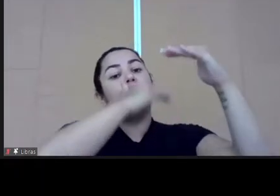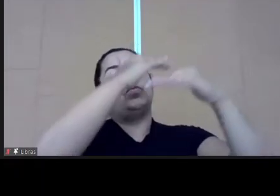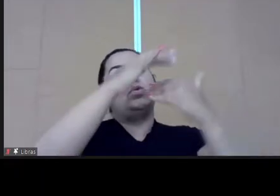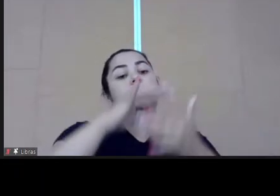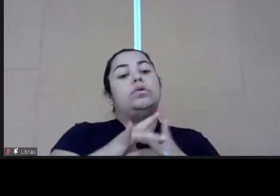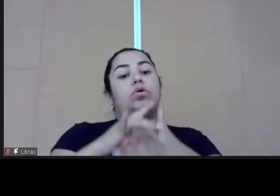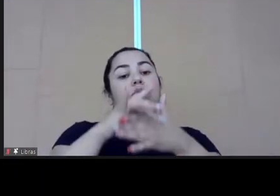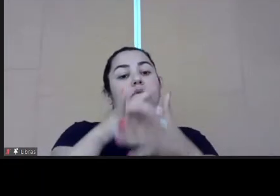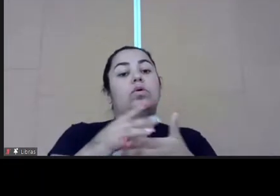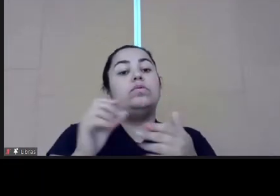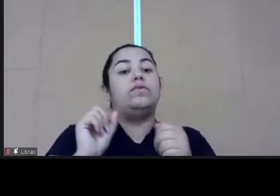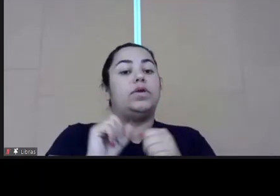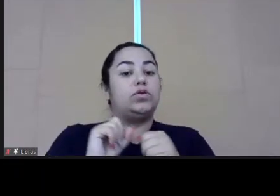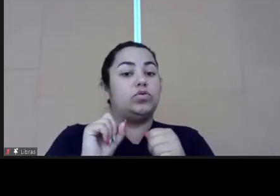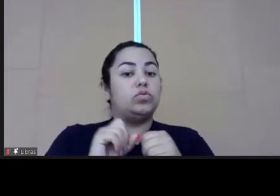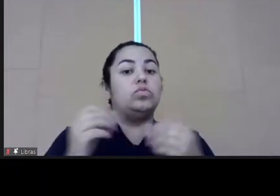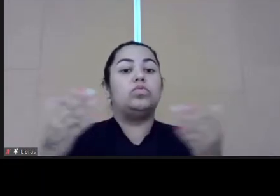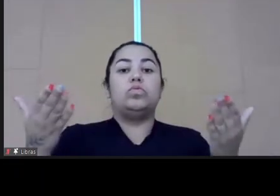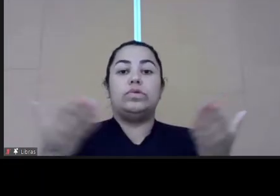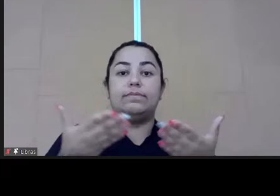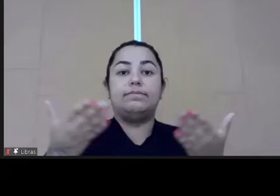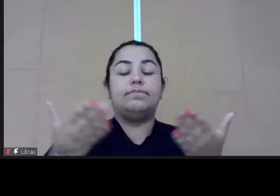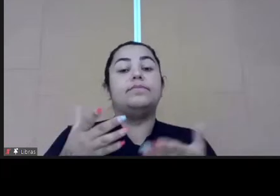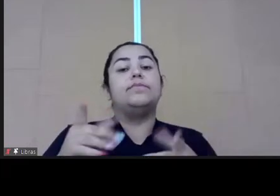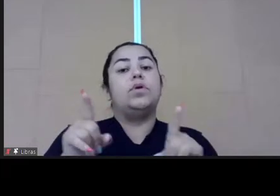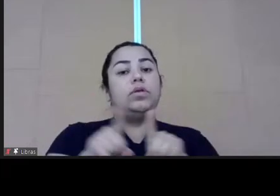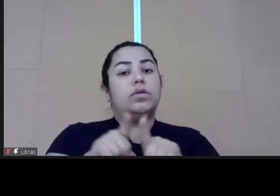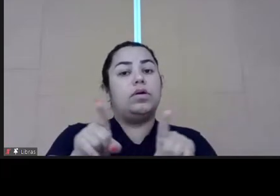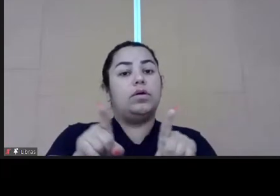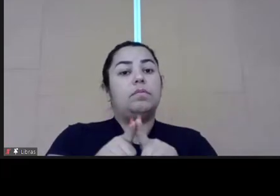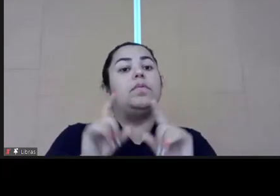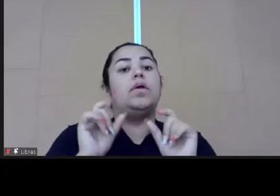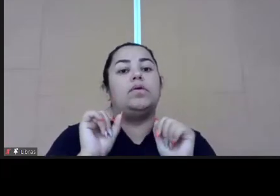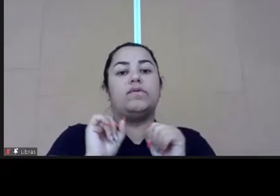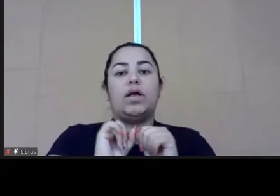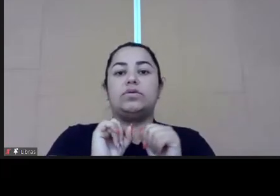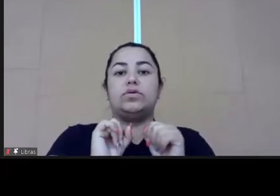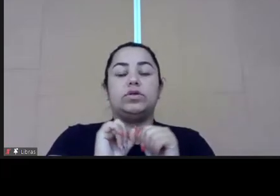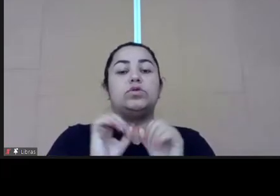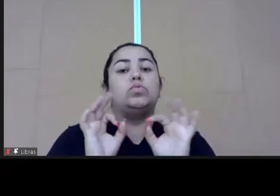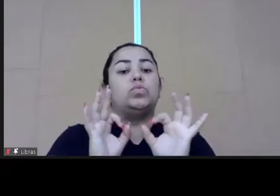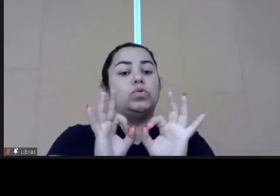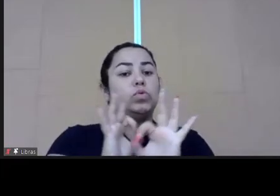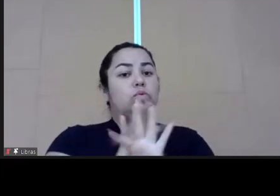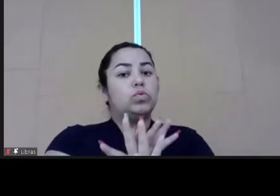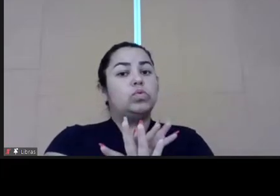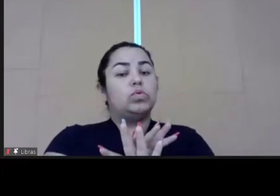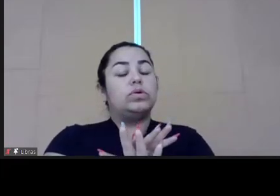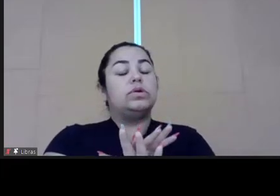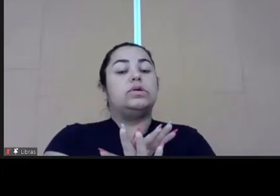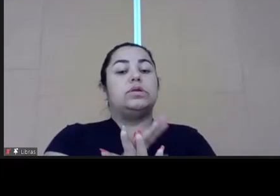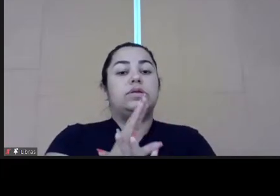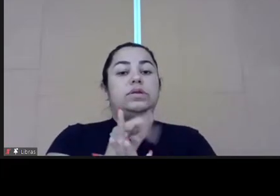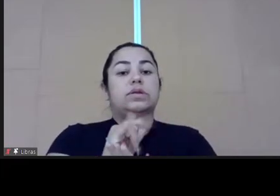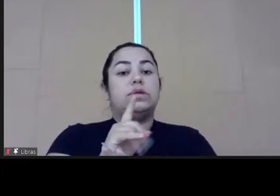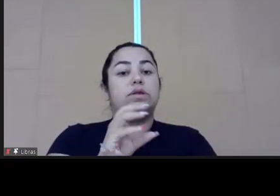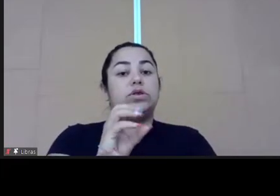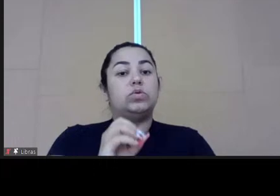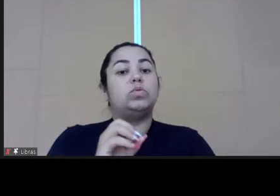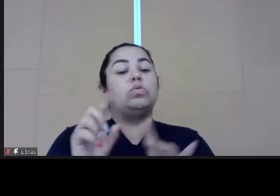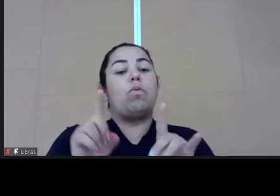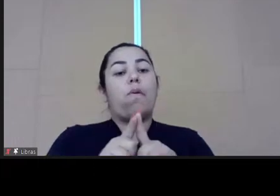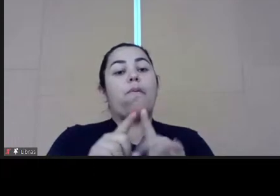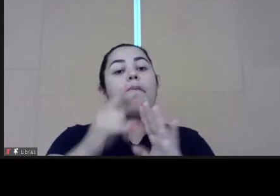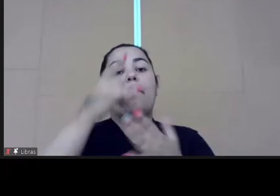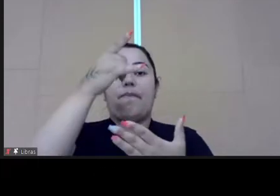this these programs. Everything that we do today is to close the cycle and to